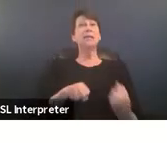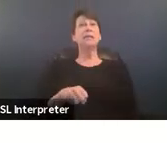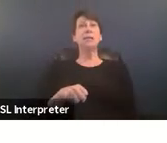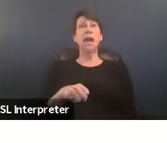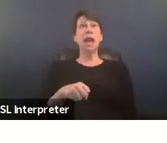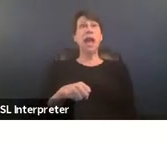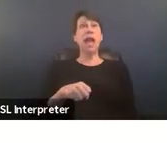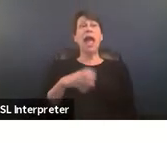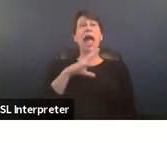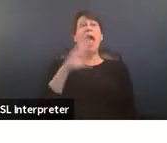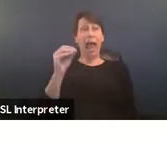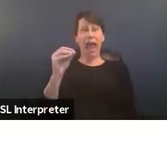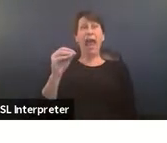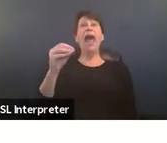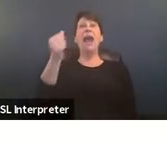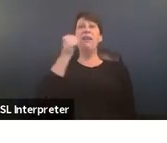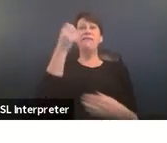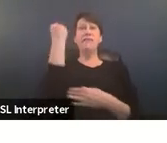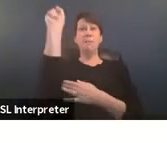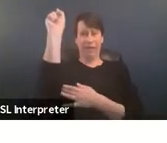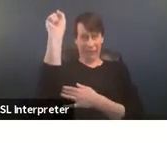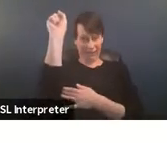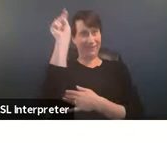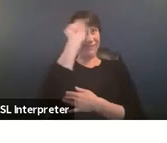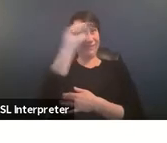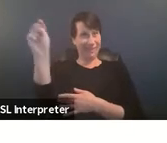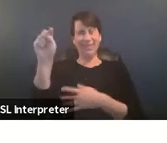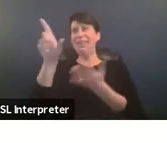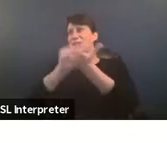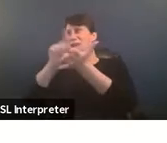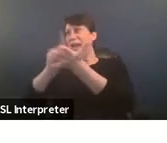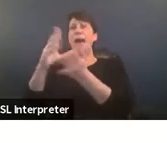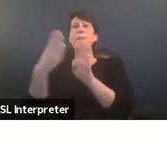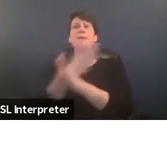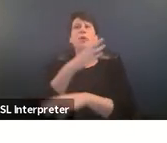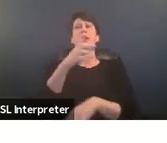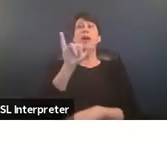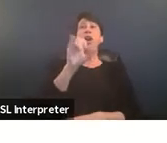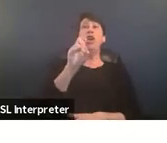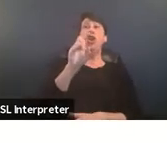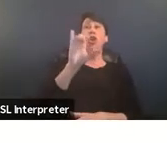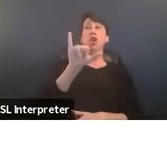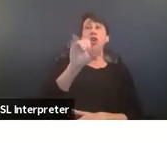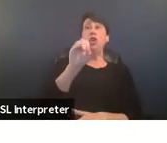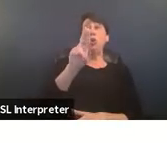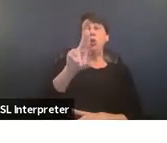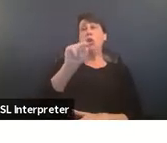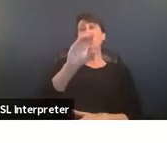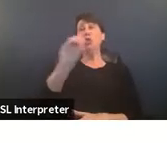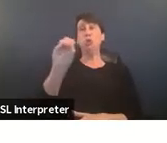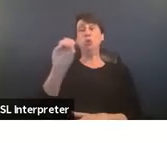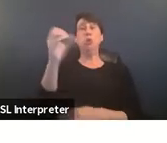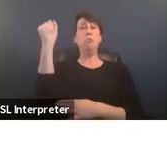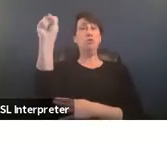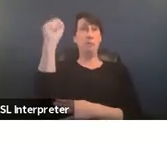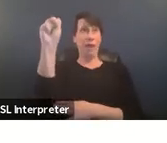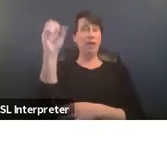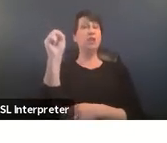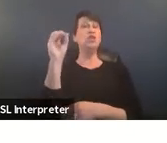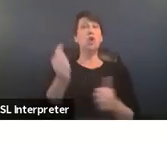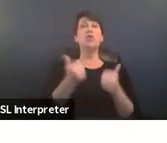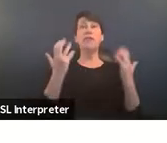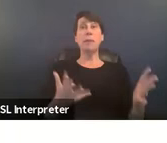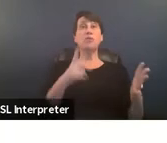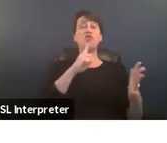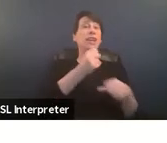publications before the internet and before the me too movement um and in every community survivors were really